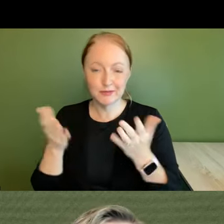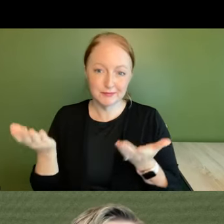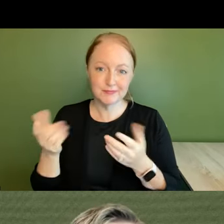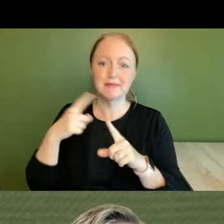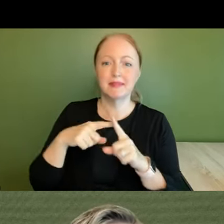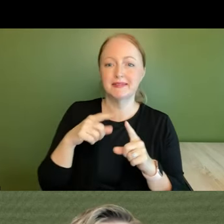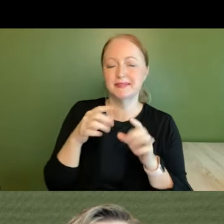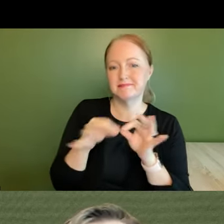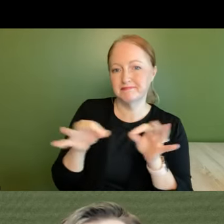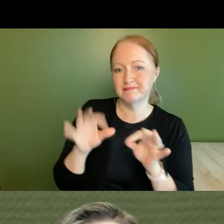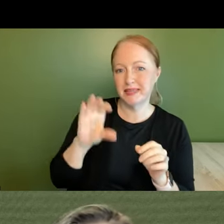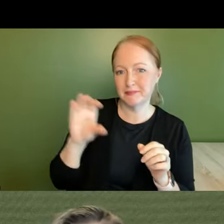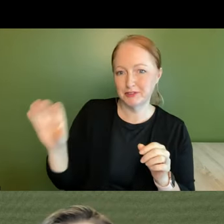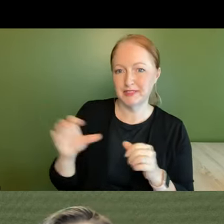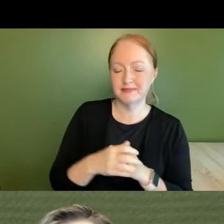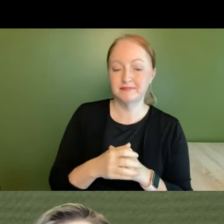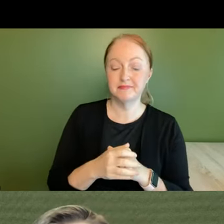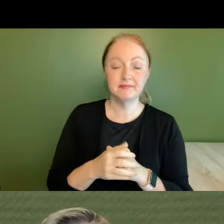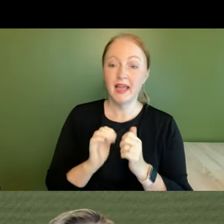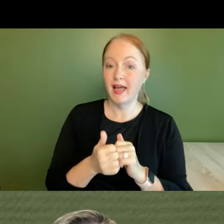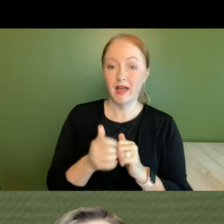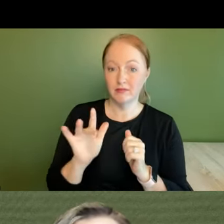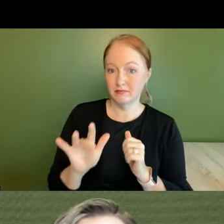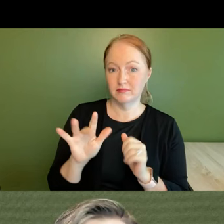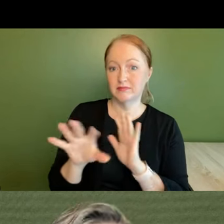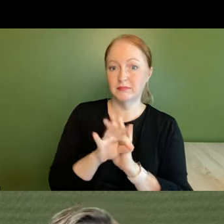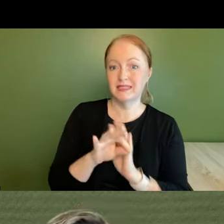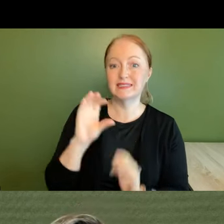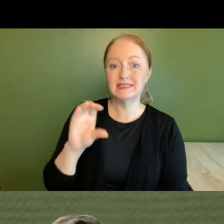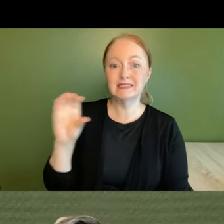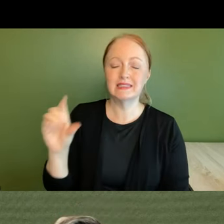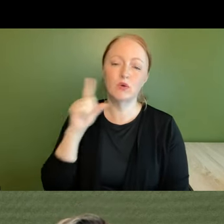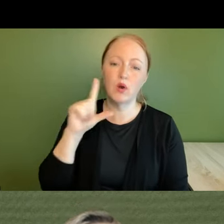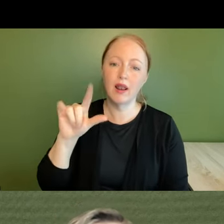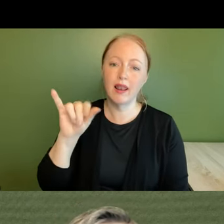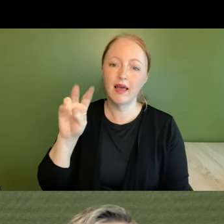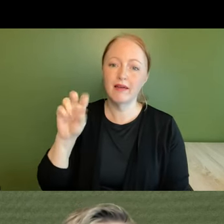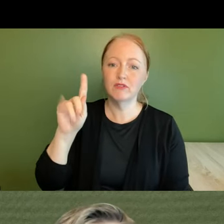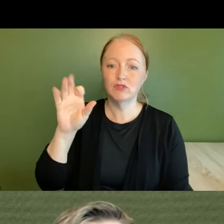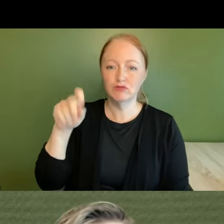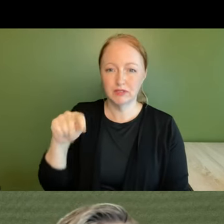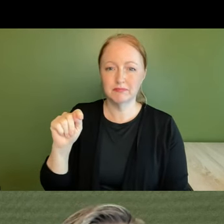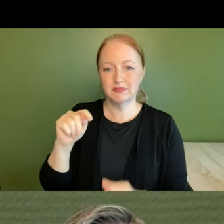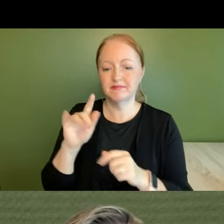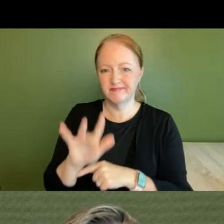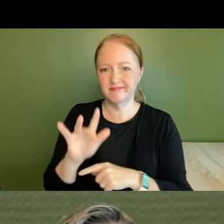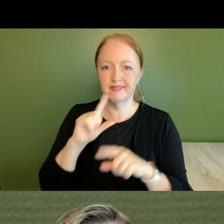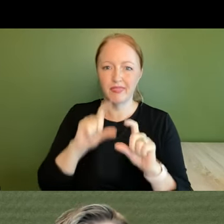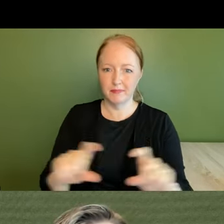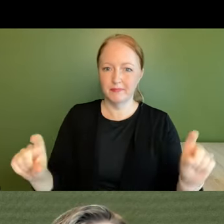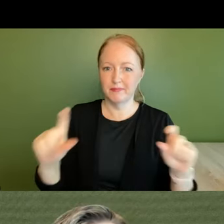closed captioning closed captioning can be enabled by selecting the cc or live transcript icon on your toolbar